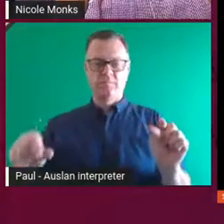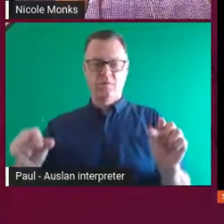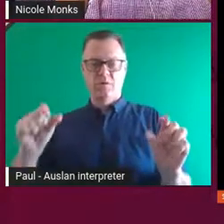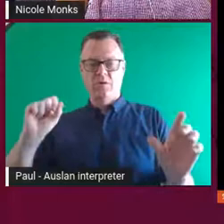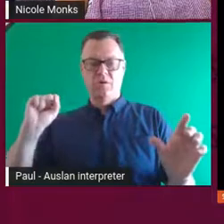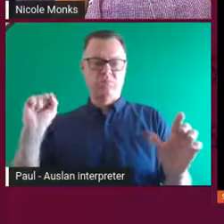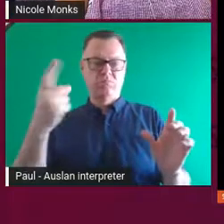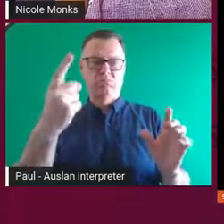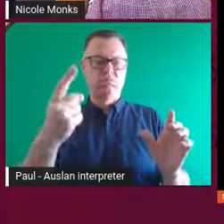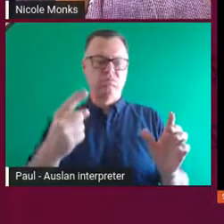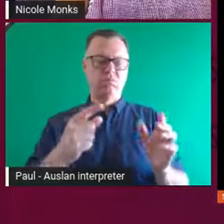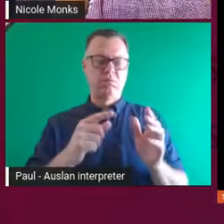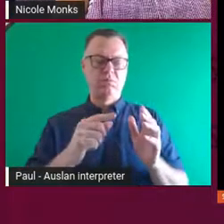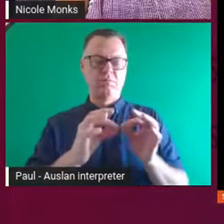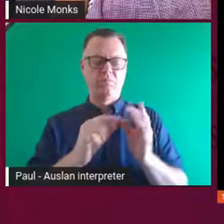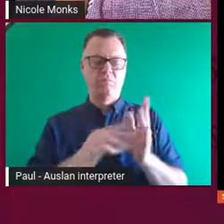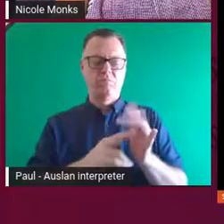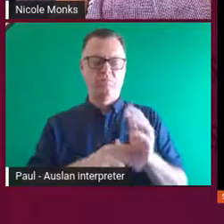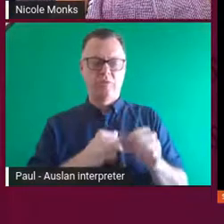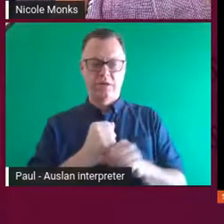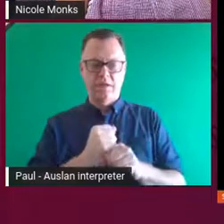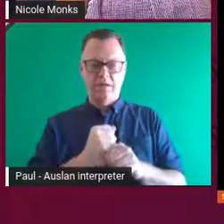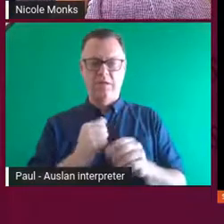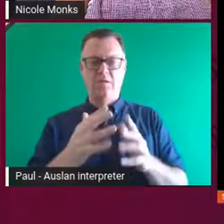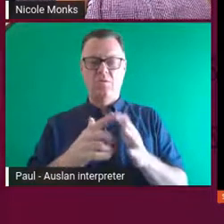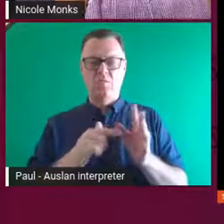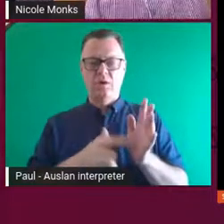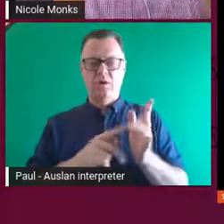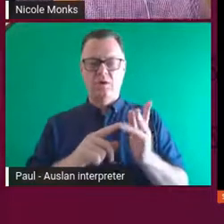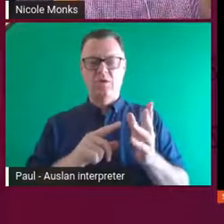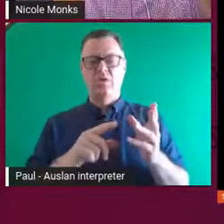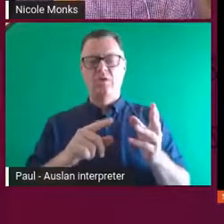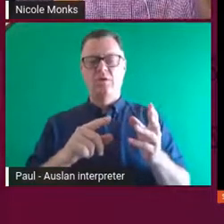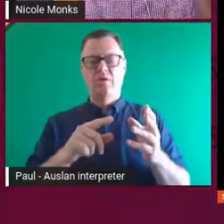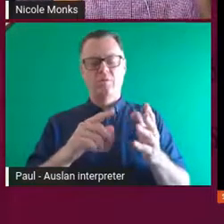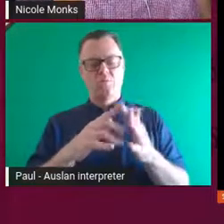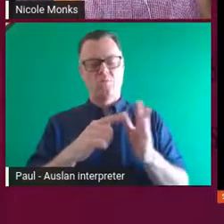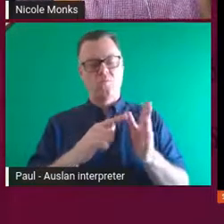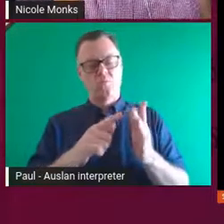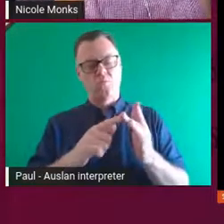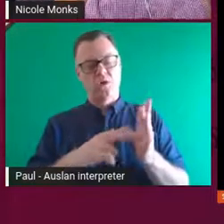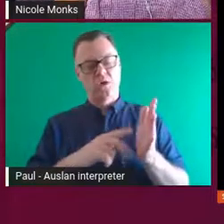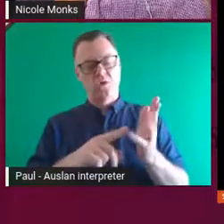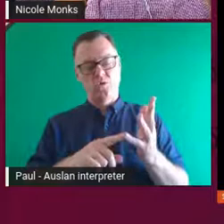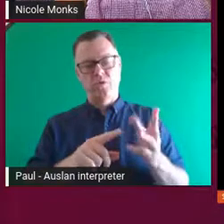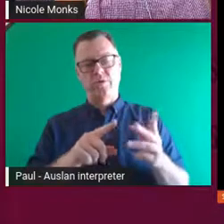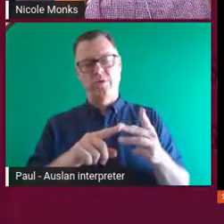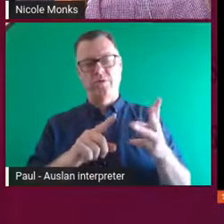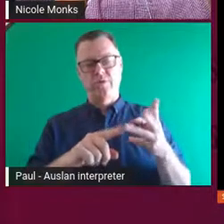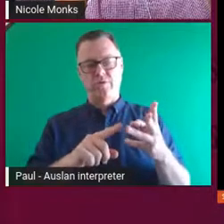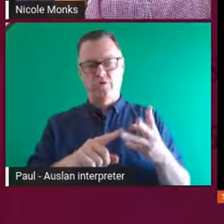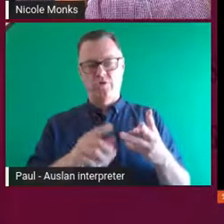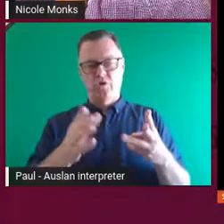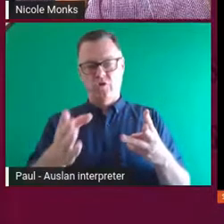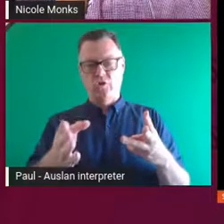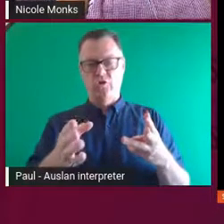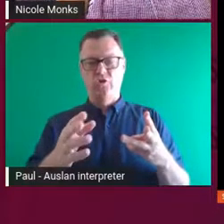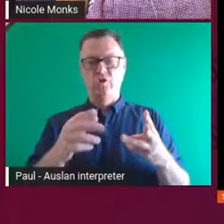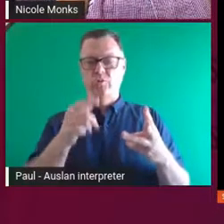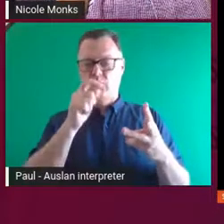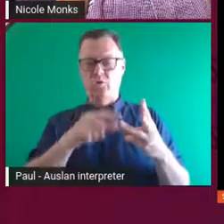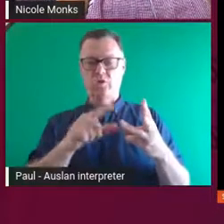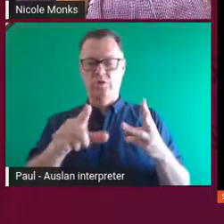So that was Wollanu. And then there's this one, which is Ninjumana. And it means sitting together.